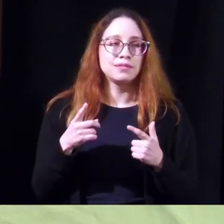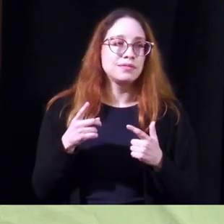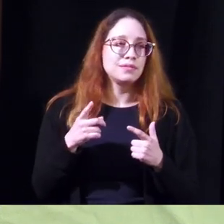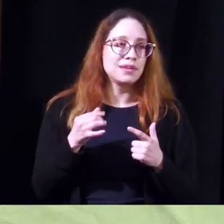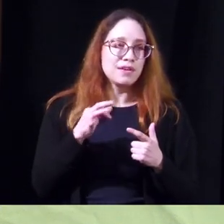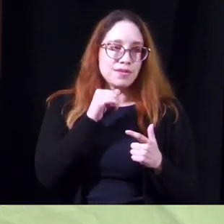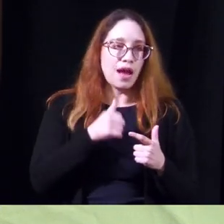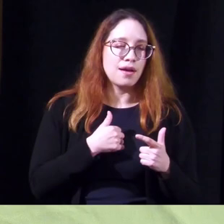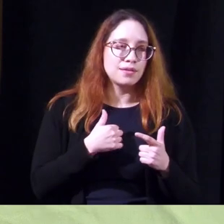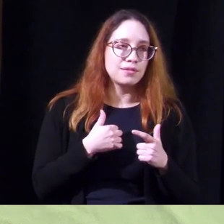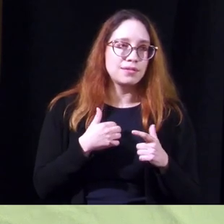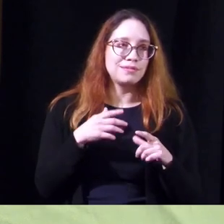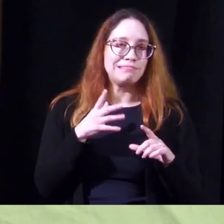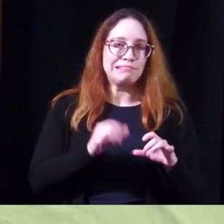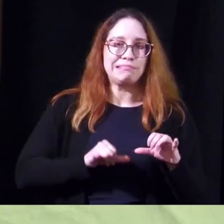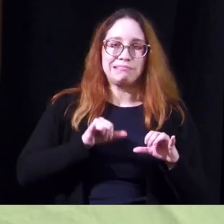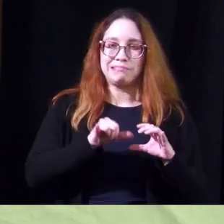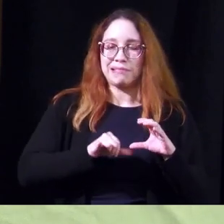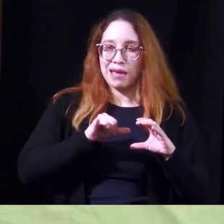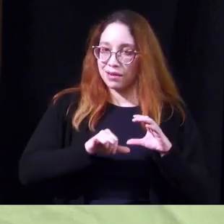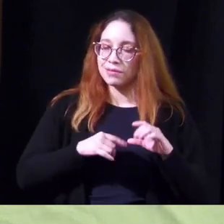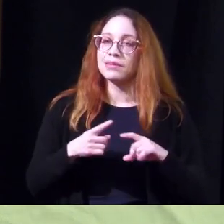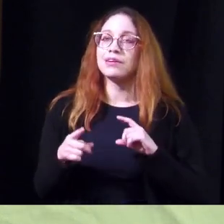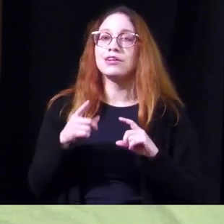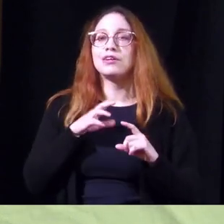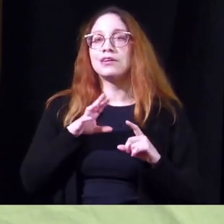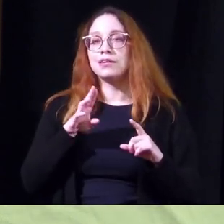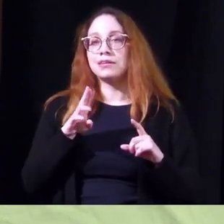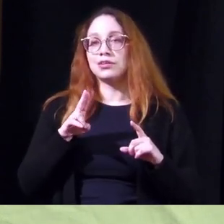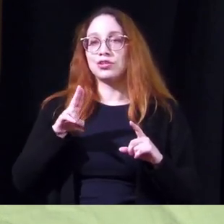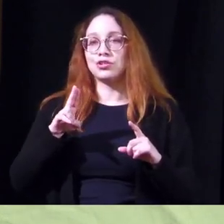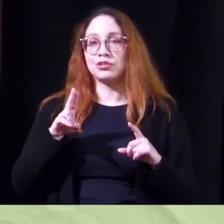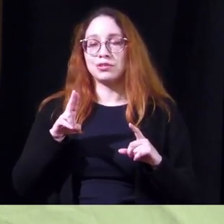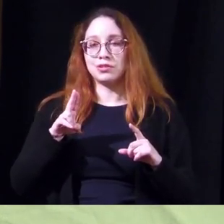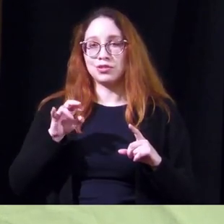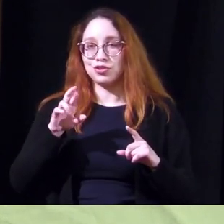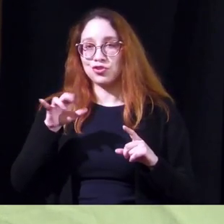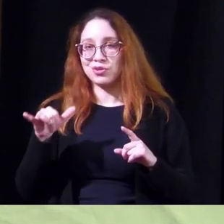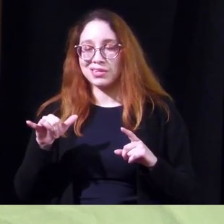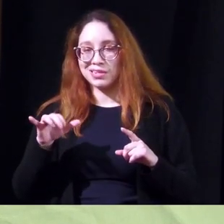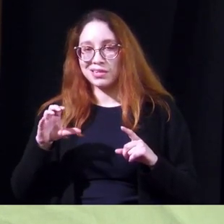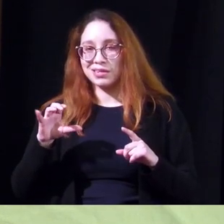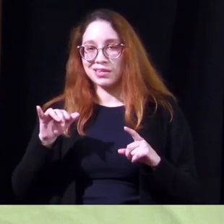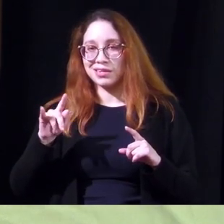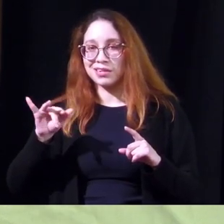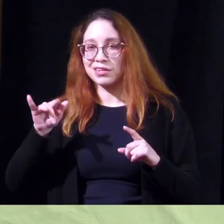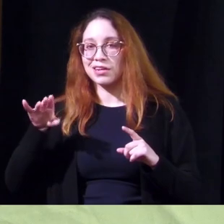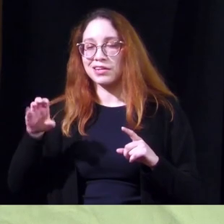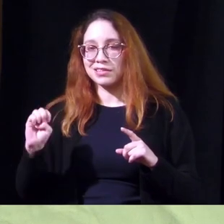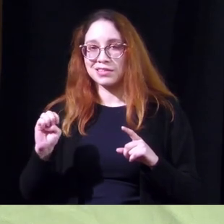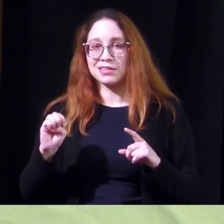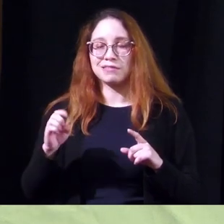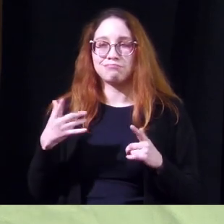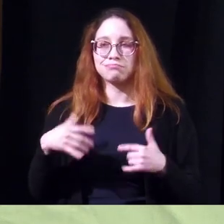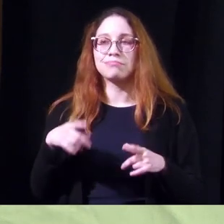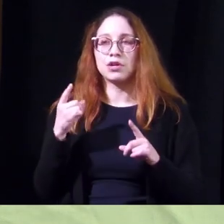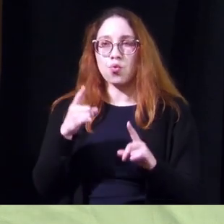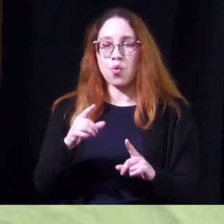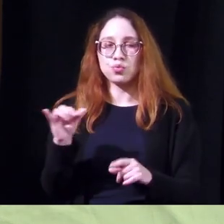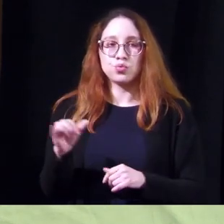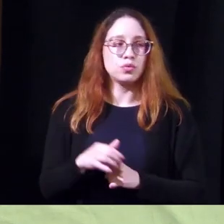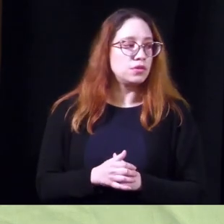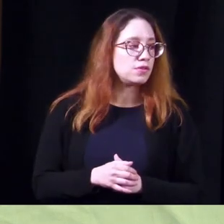have it uh stay in and of course urinary incontinence urinary continence is is a major goal